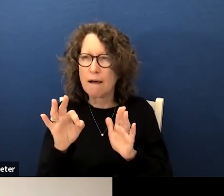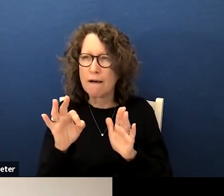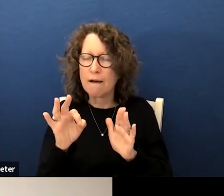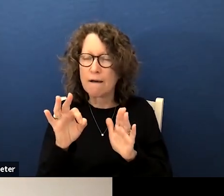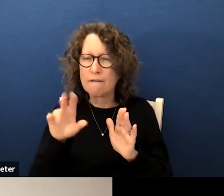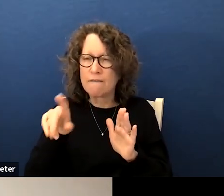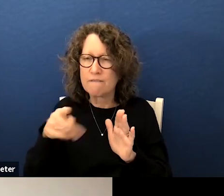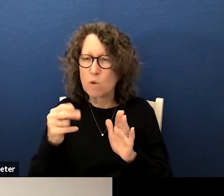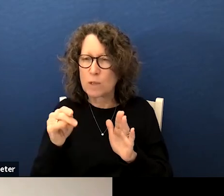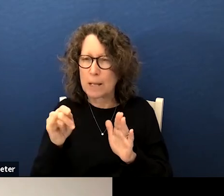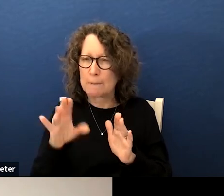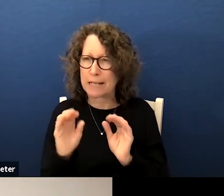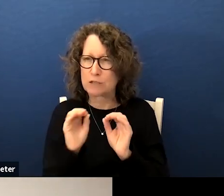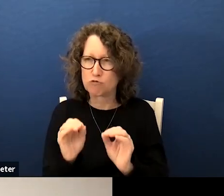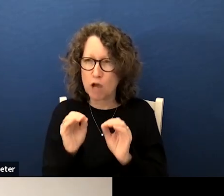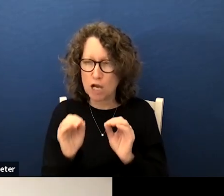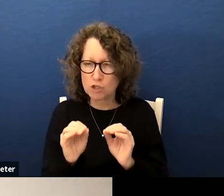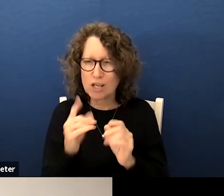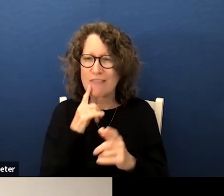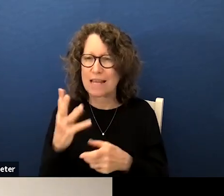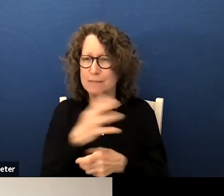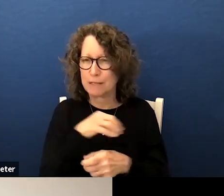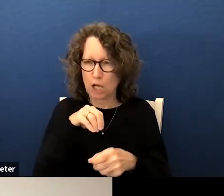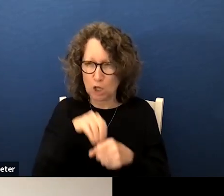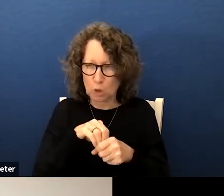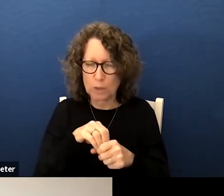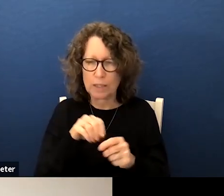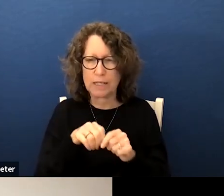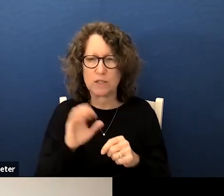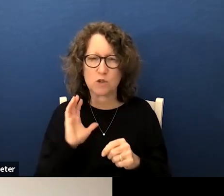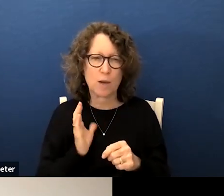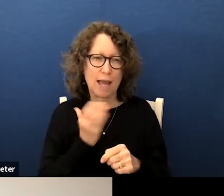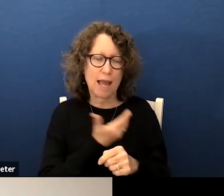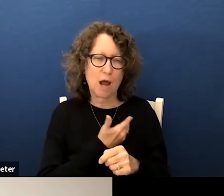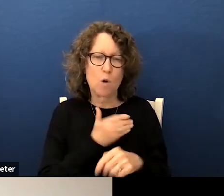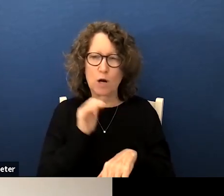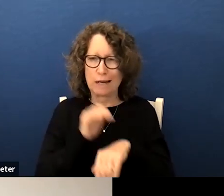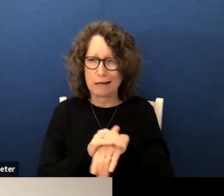instruction that has been included into our english language block